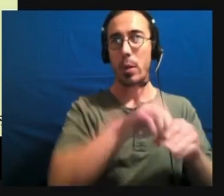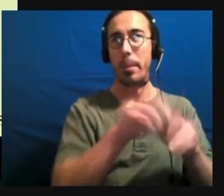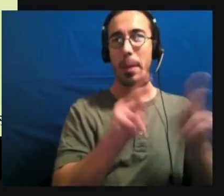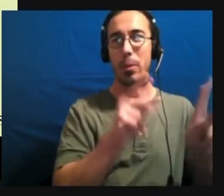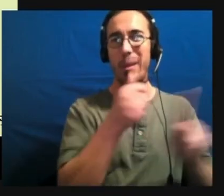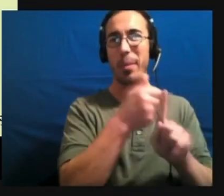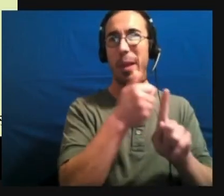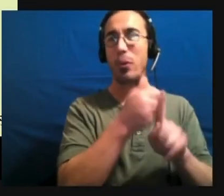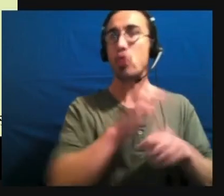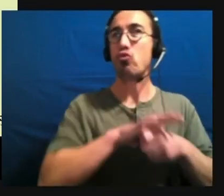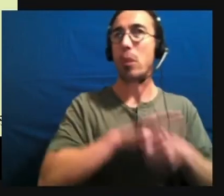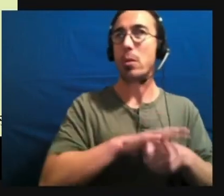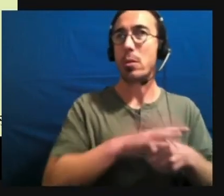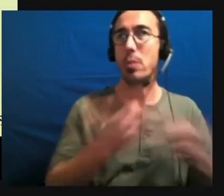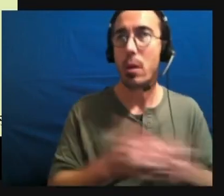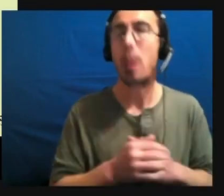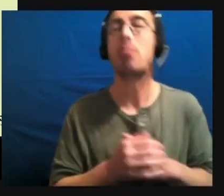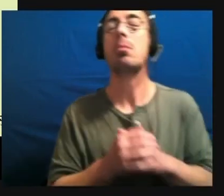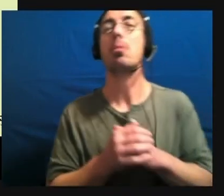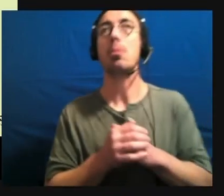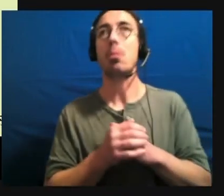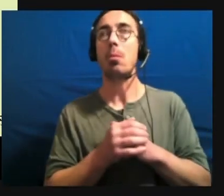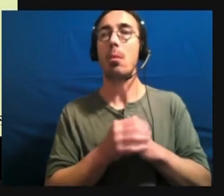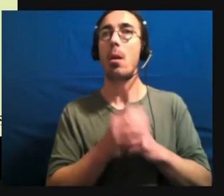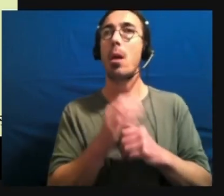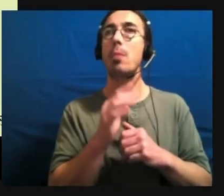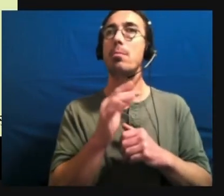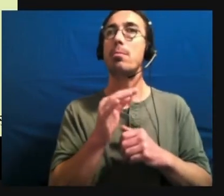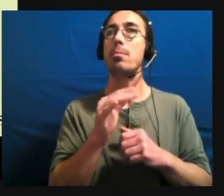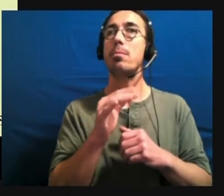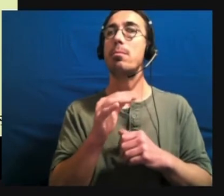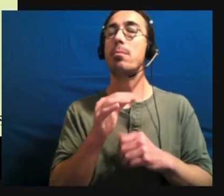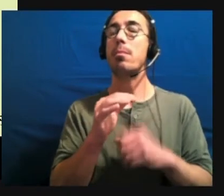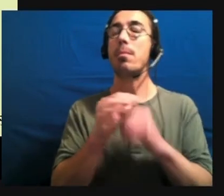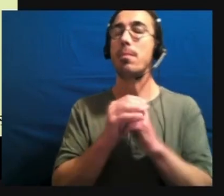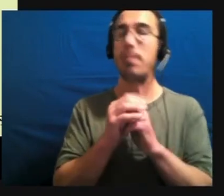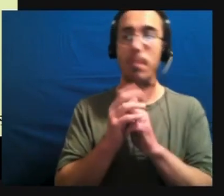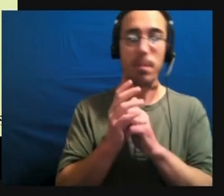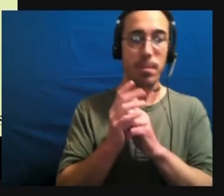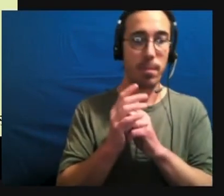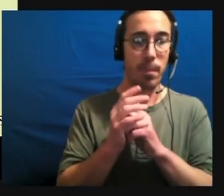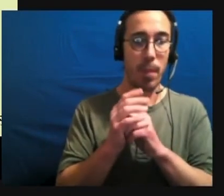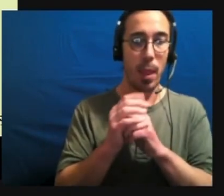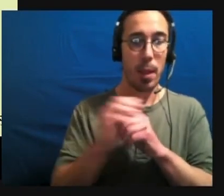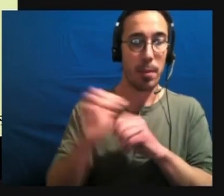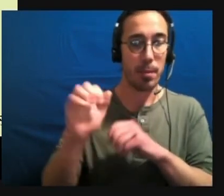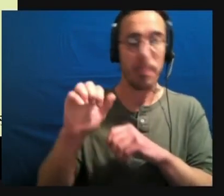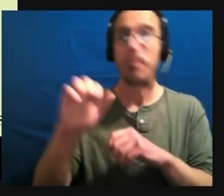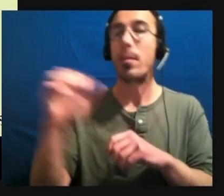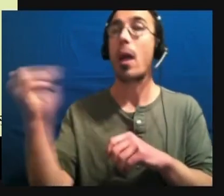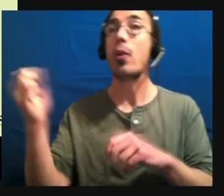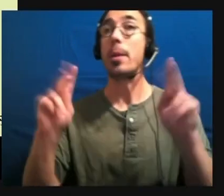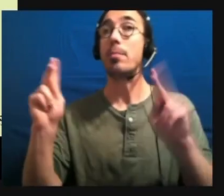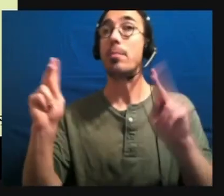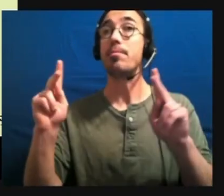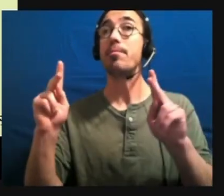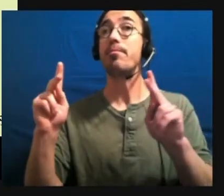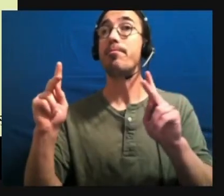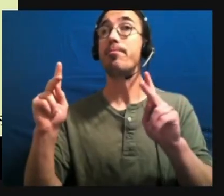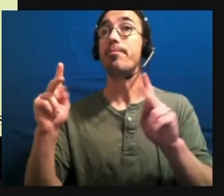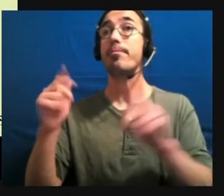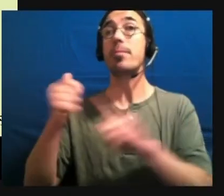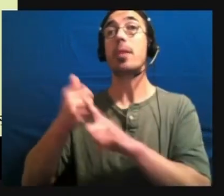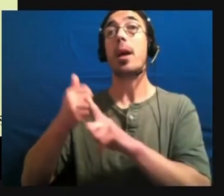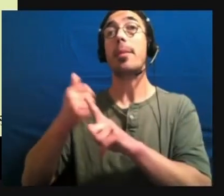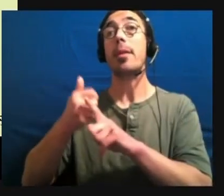and a subset of autistic people who are in distress, namely white